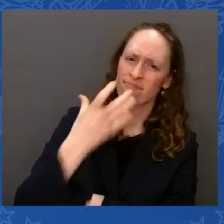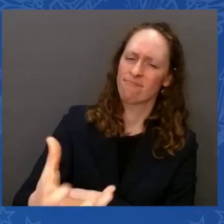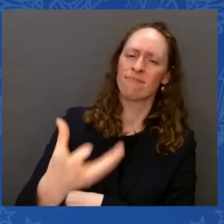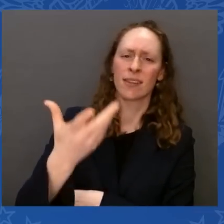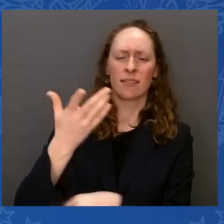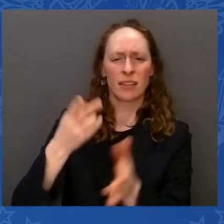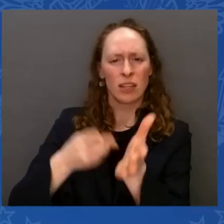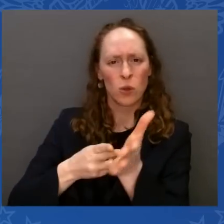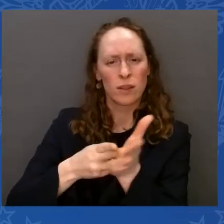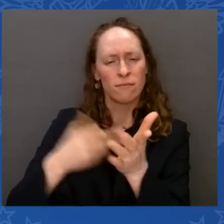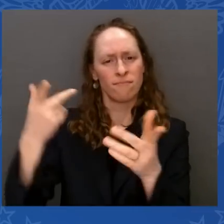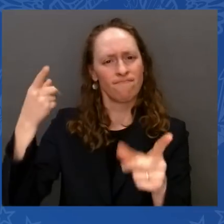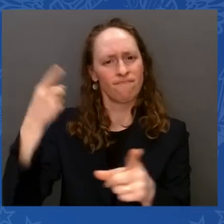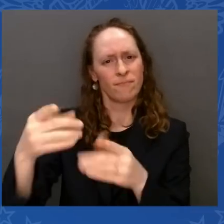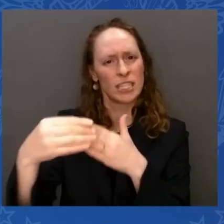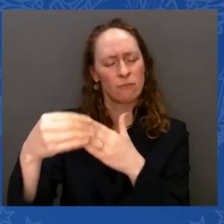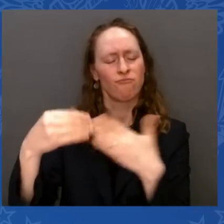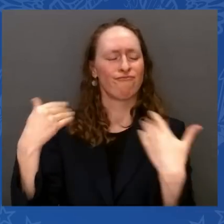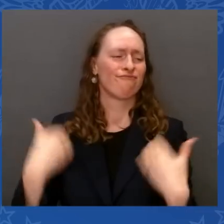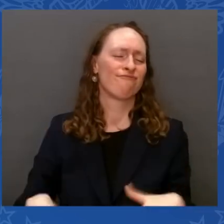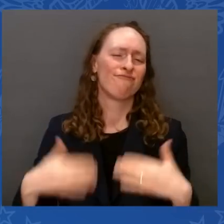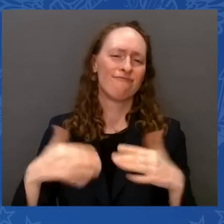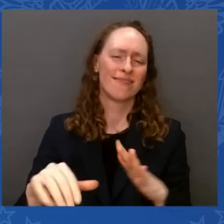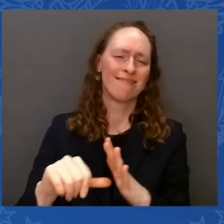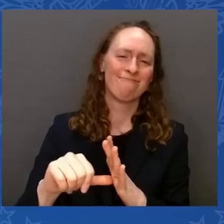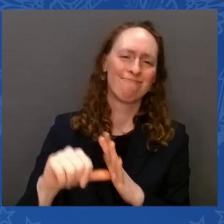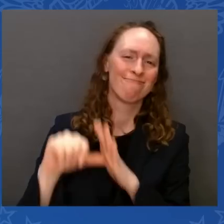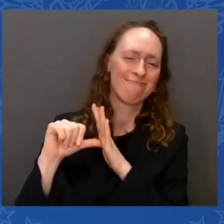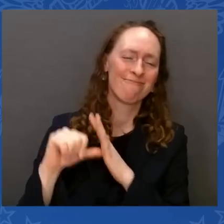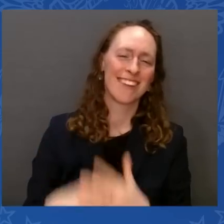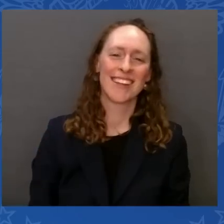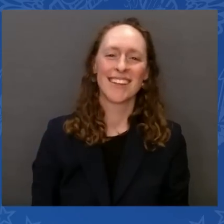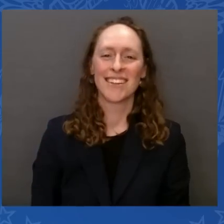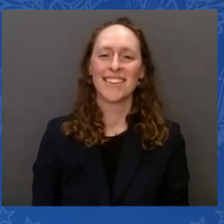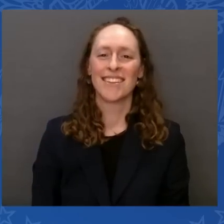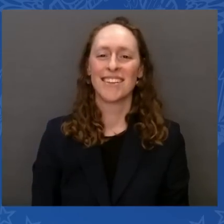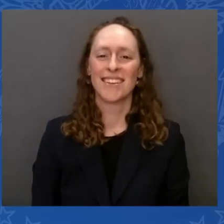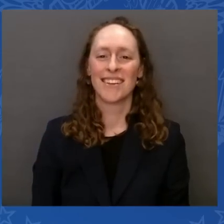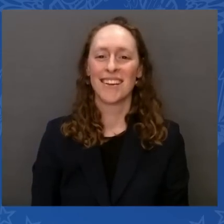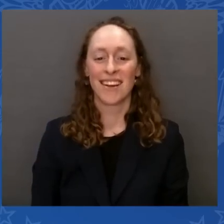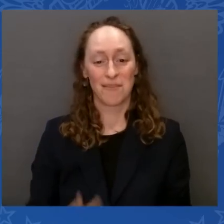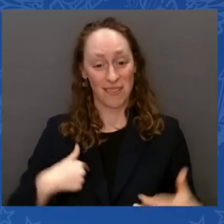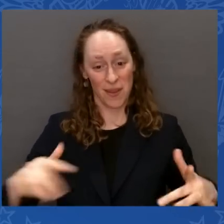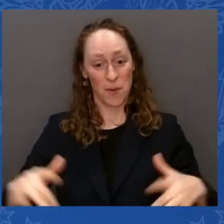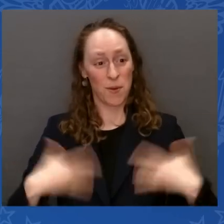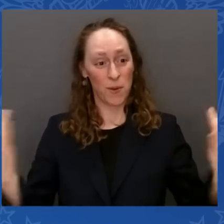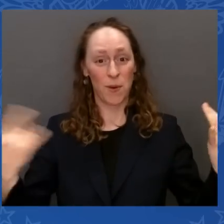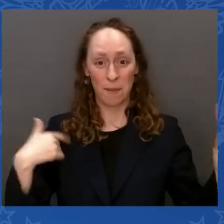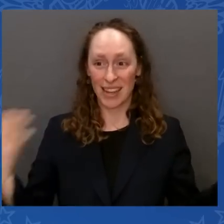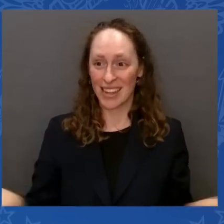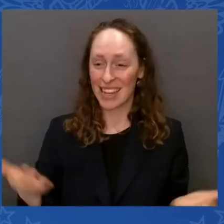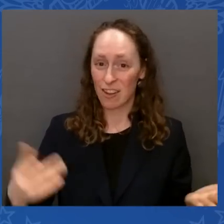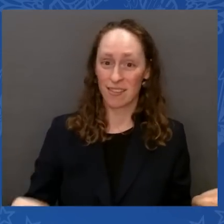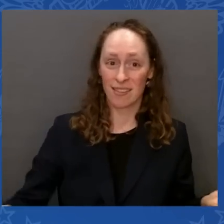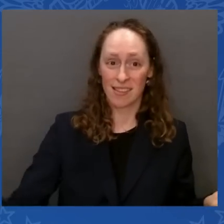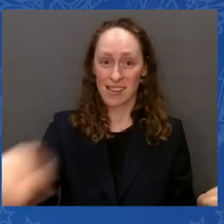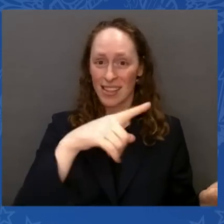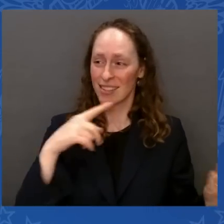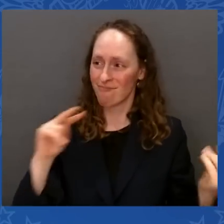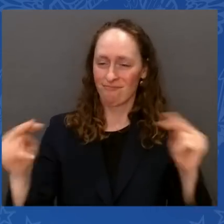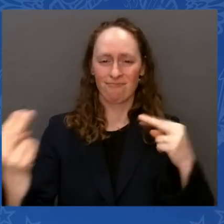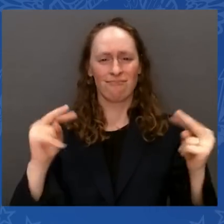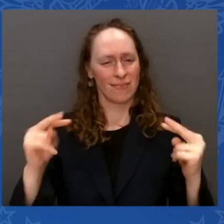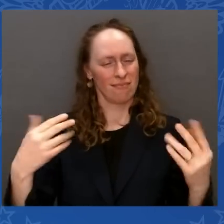be with and inspired by and stand on the shoulders of the greatest speaker of all